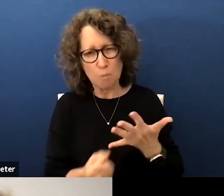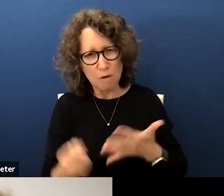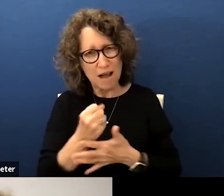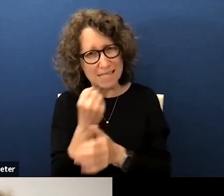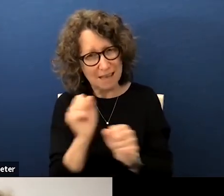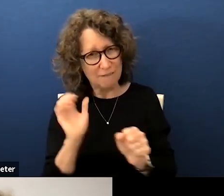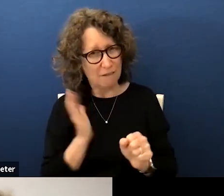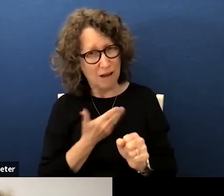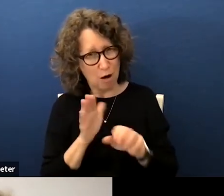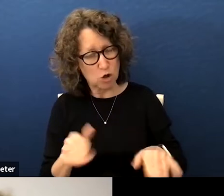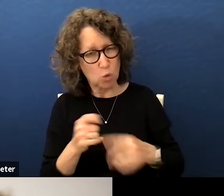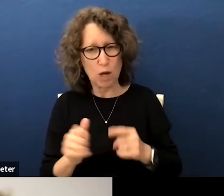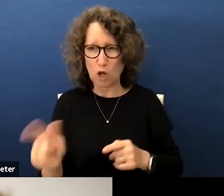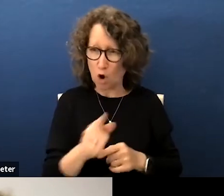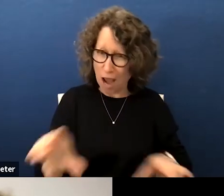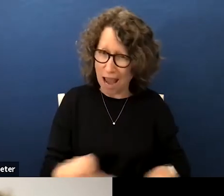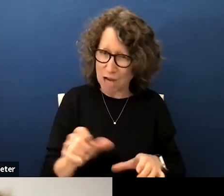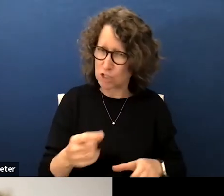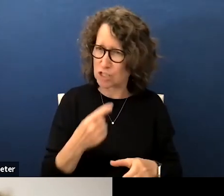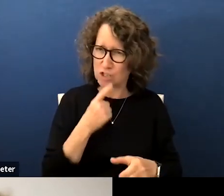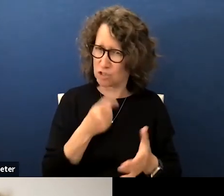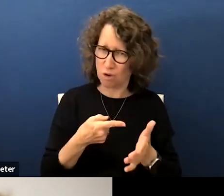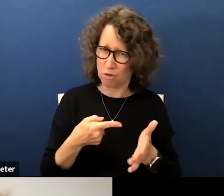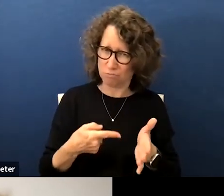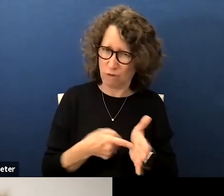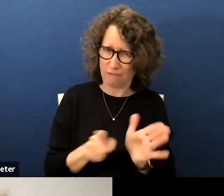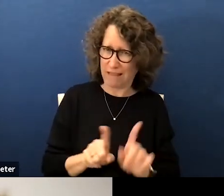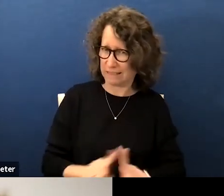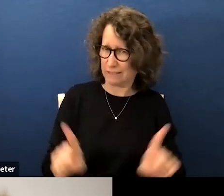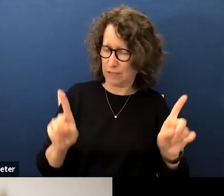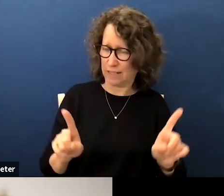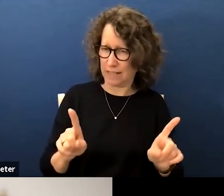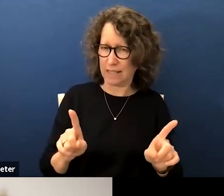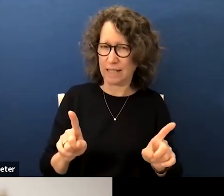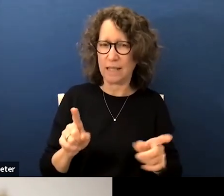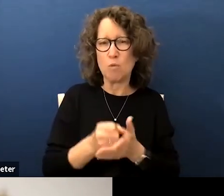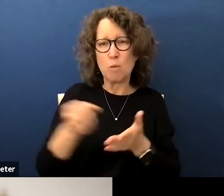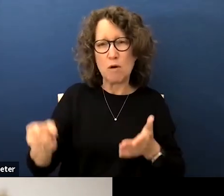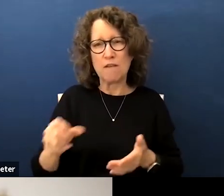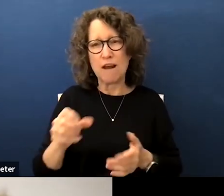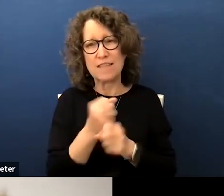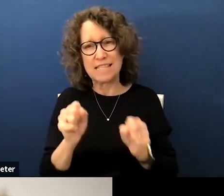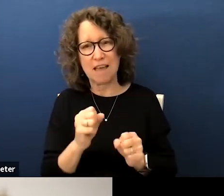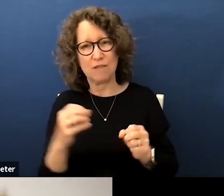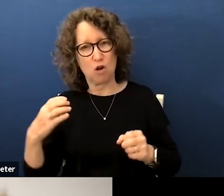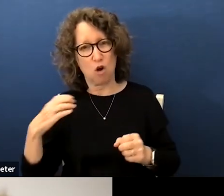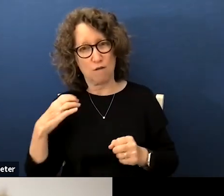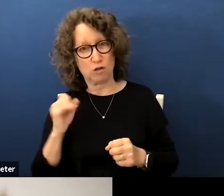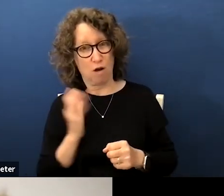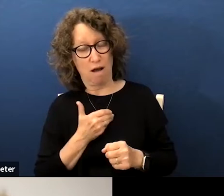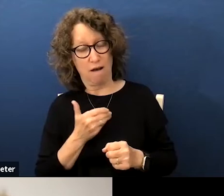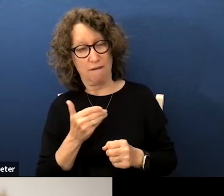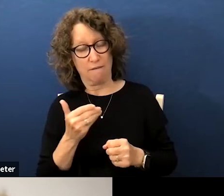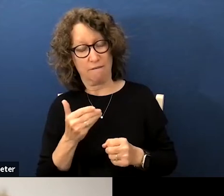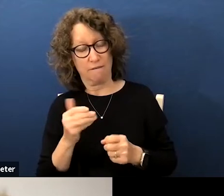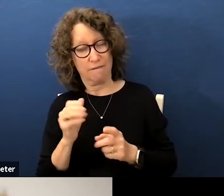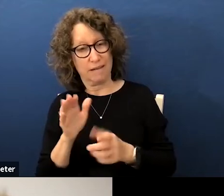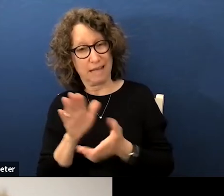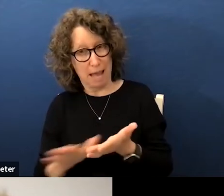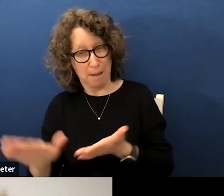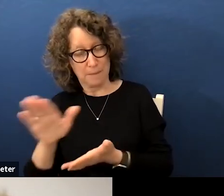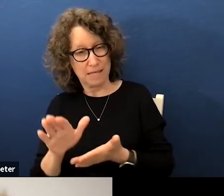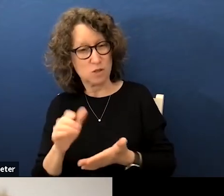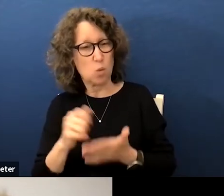safety of our children when your actions say otherwise removal of the safety officer from campuses where serious assaults are taking place is